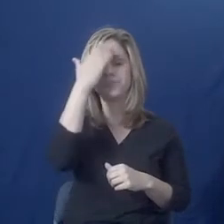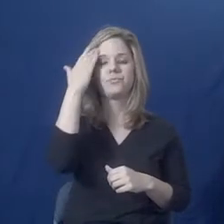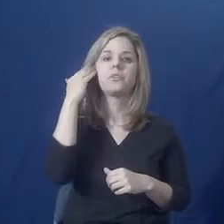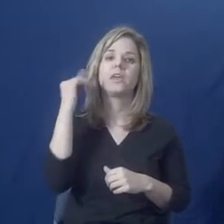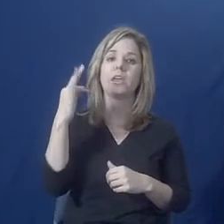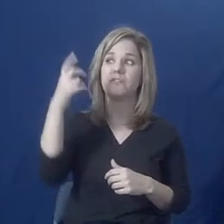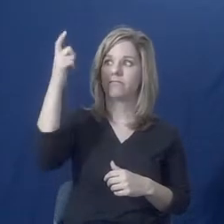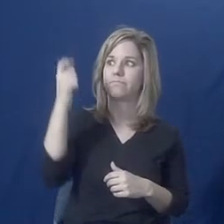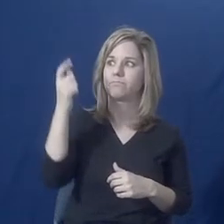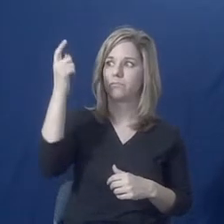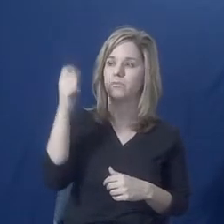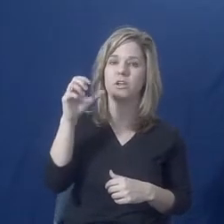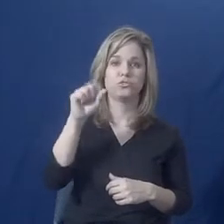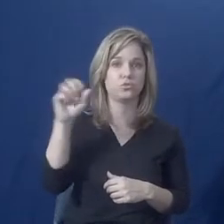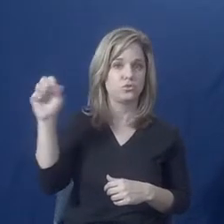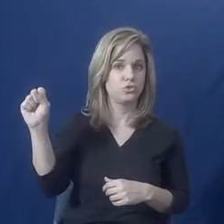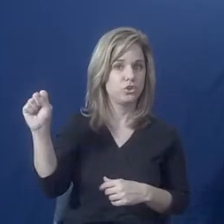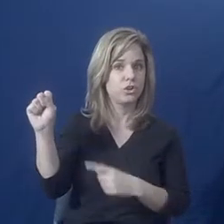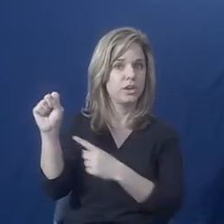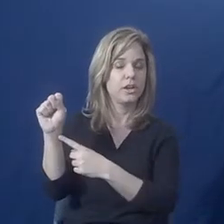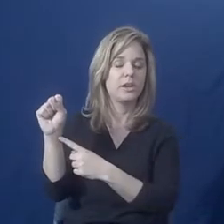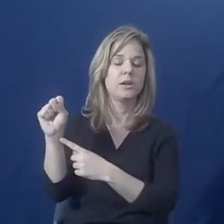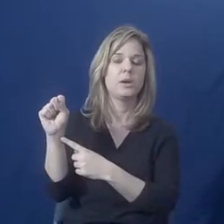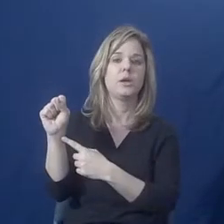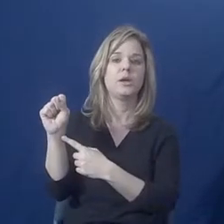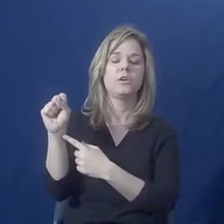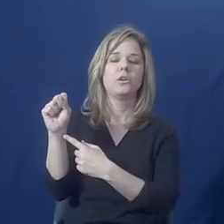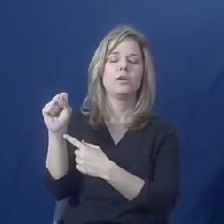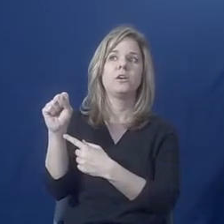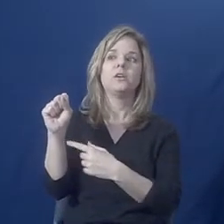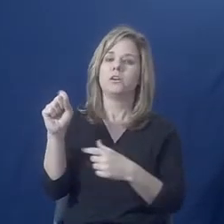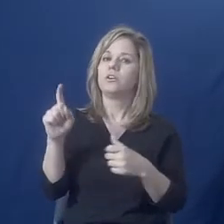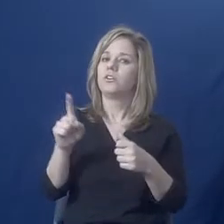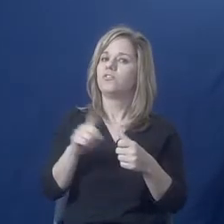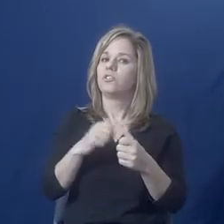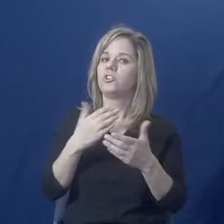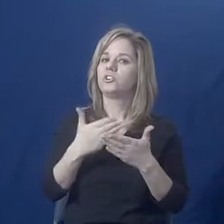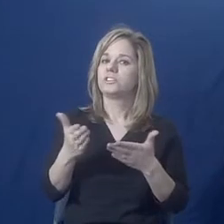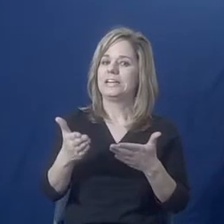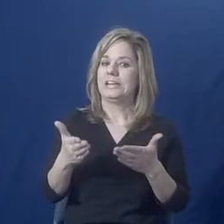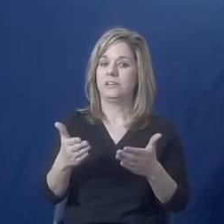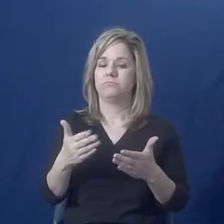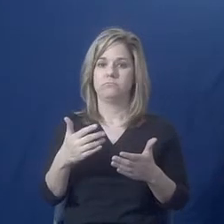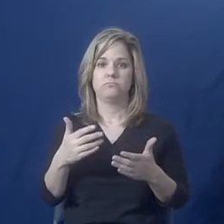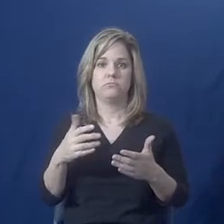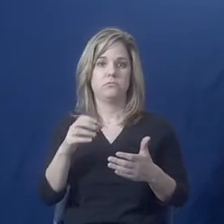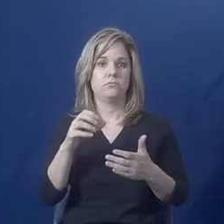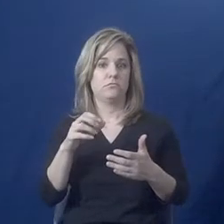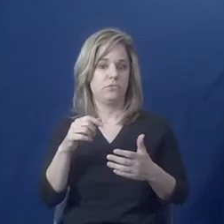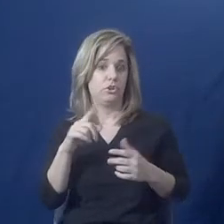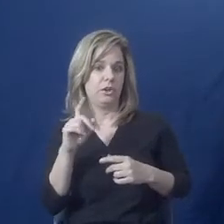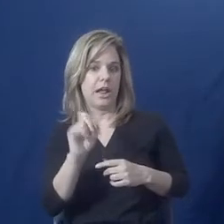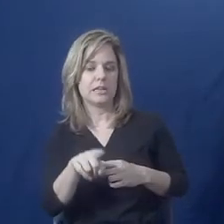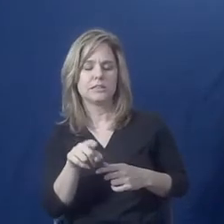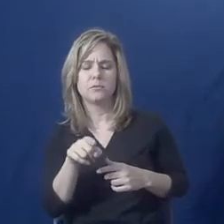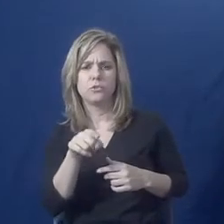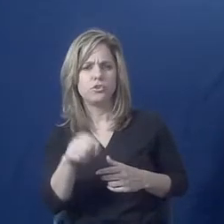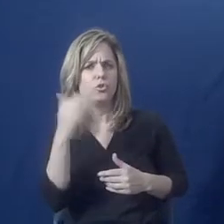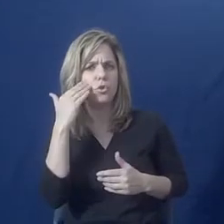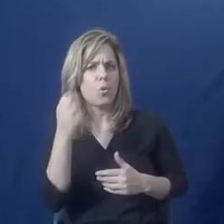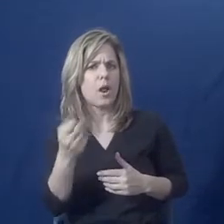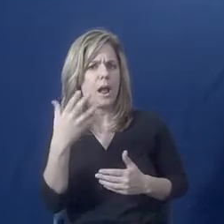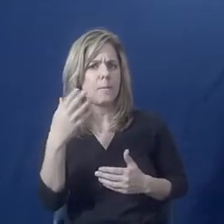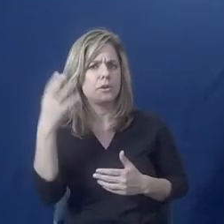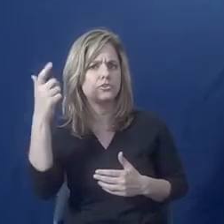benefits, one of the first things to ask survivors is, do they know how much their benefits are?